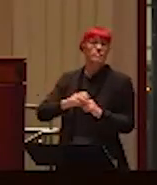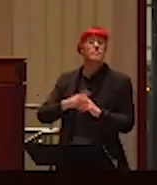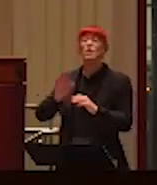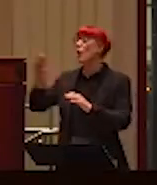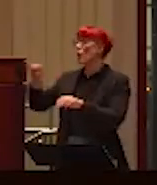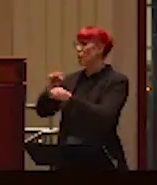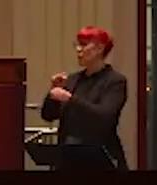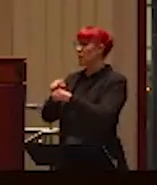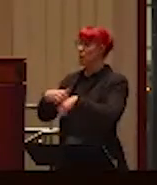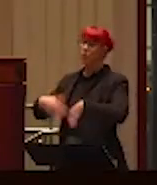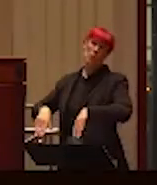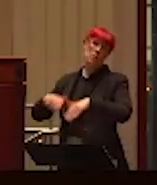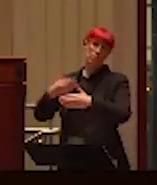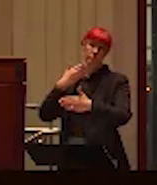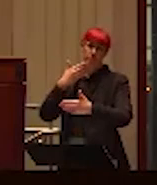Um,